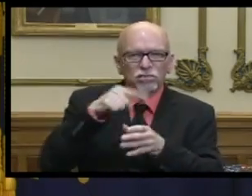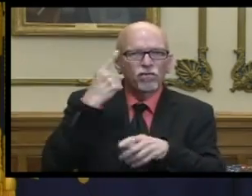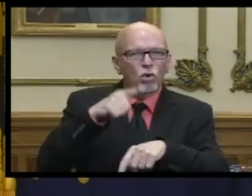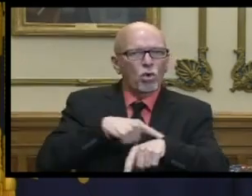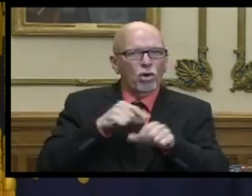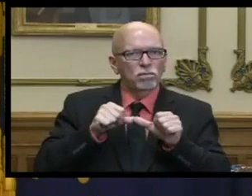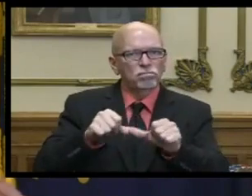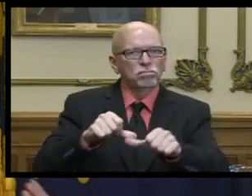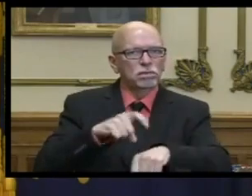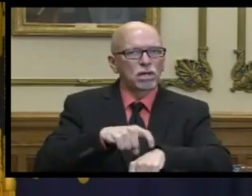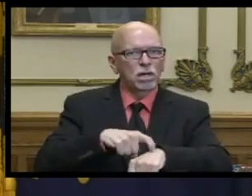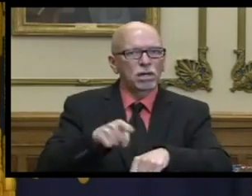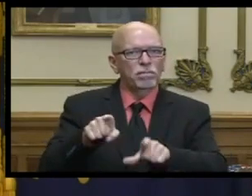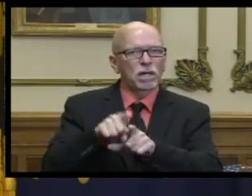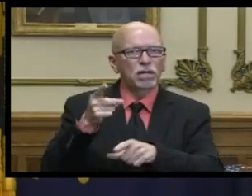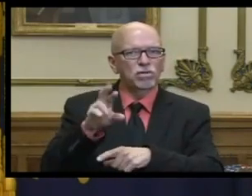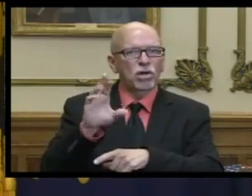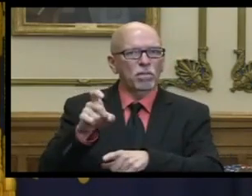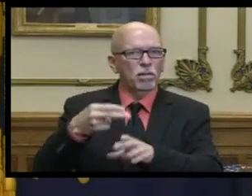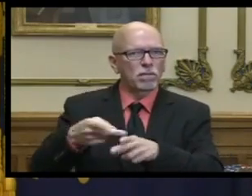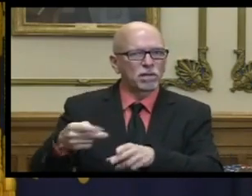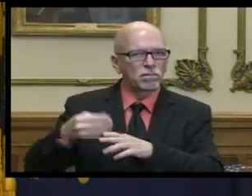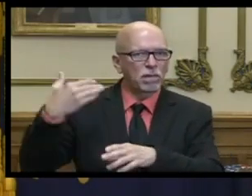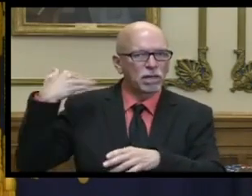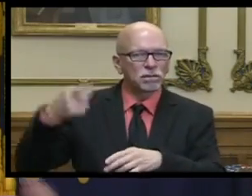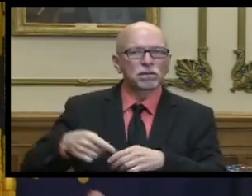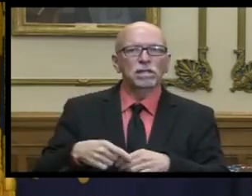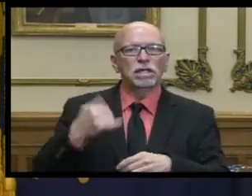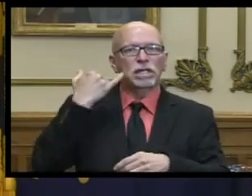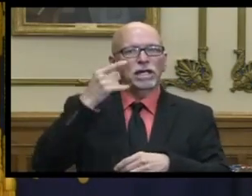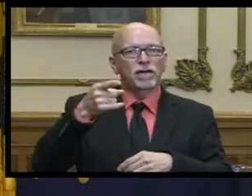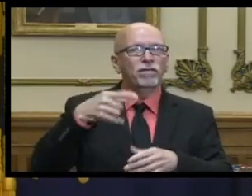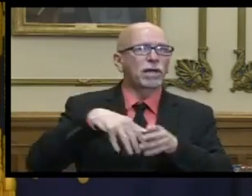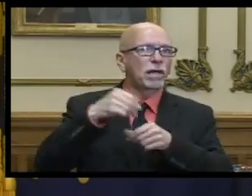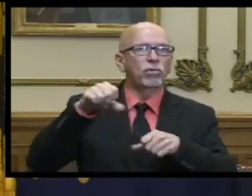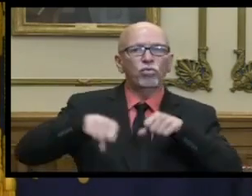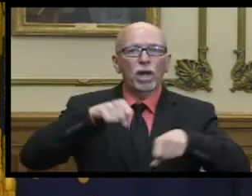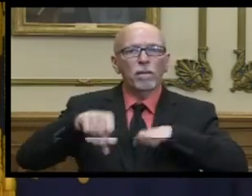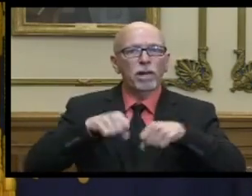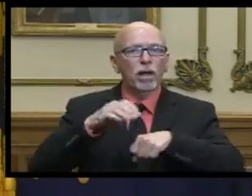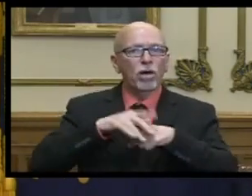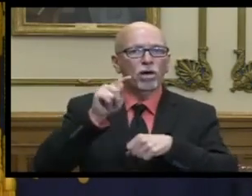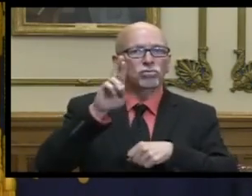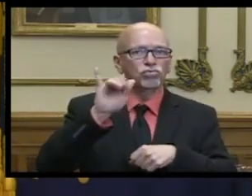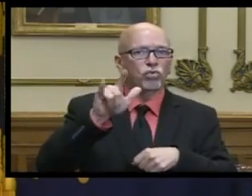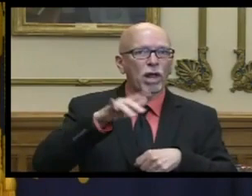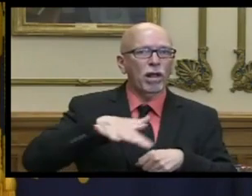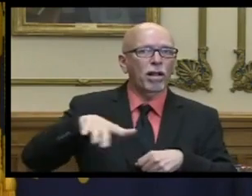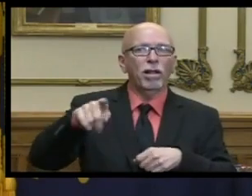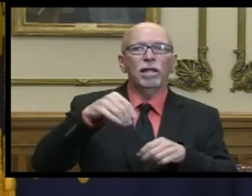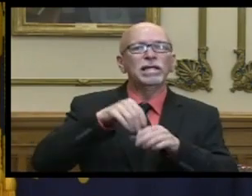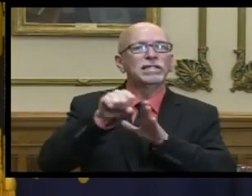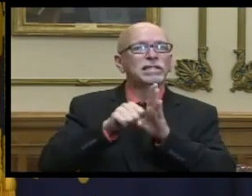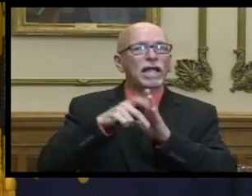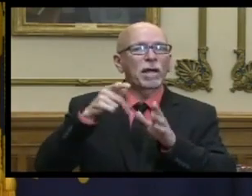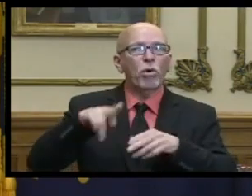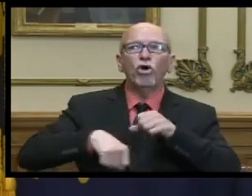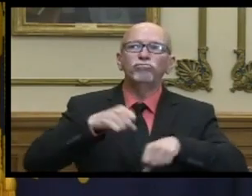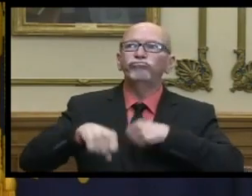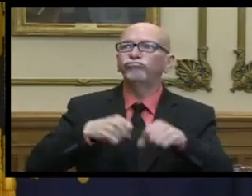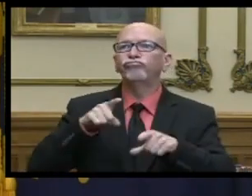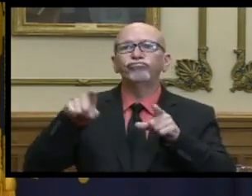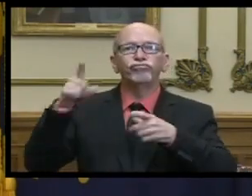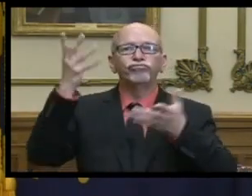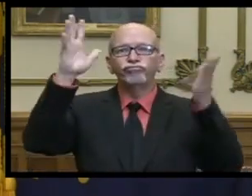longer periods of time and as dr box has said in the past if you're out riding your bike on a trail out in a state park at